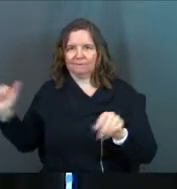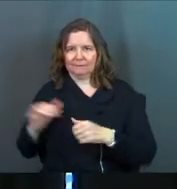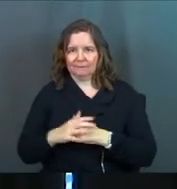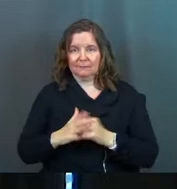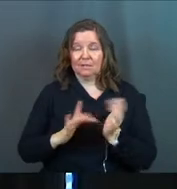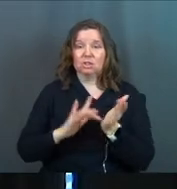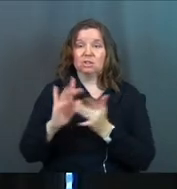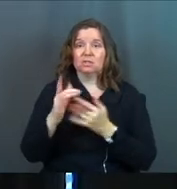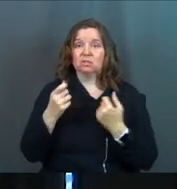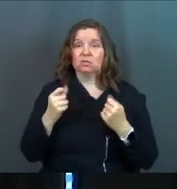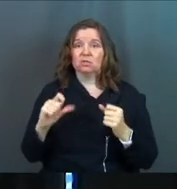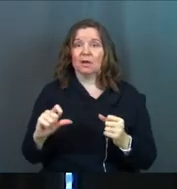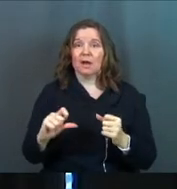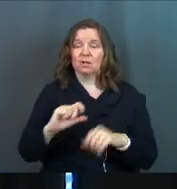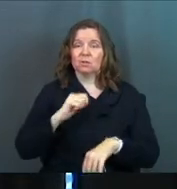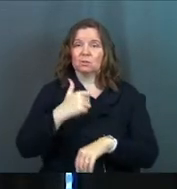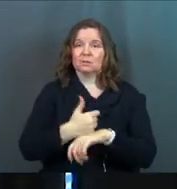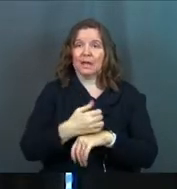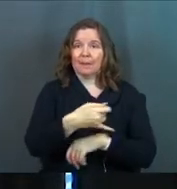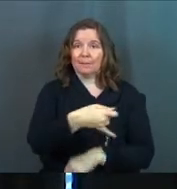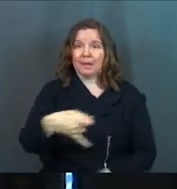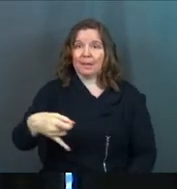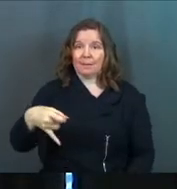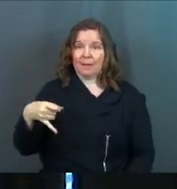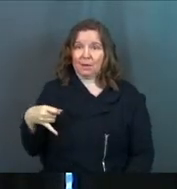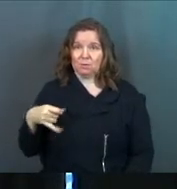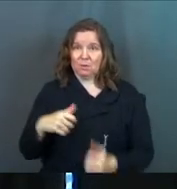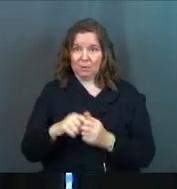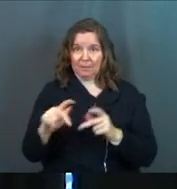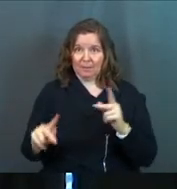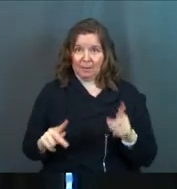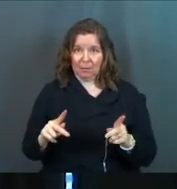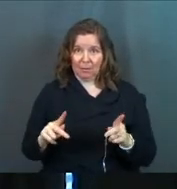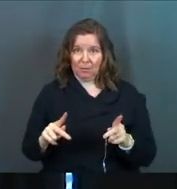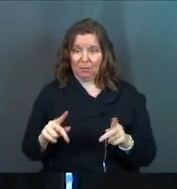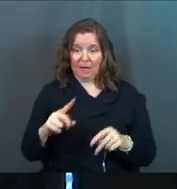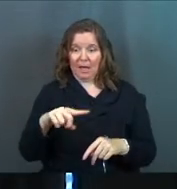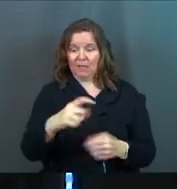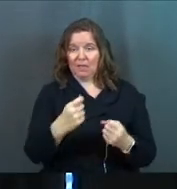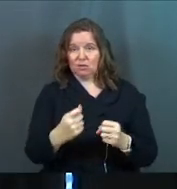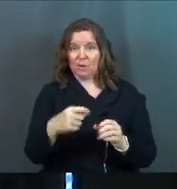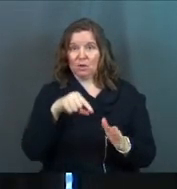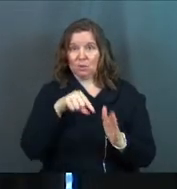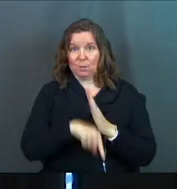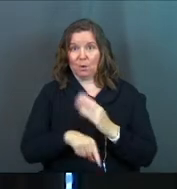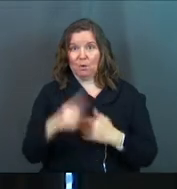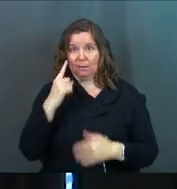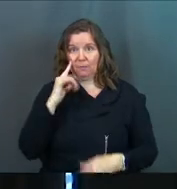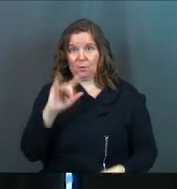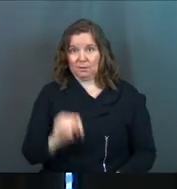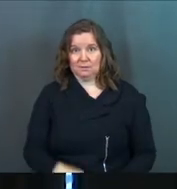Jesus tried to set up a boundary with people, and they tried to murder Him.